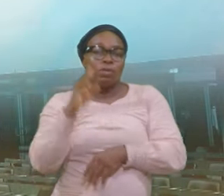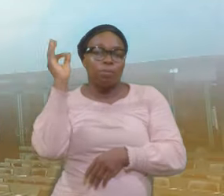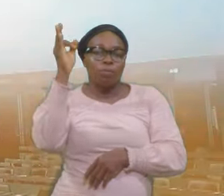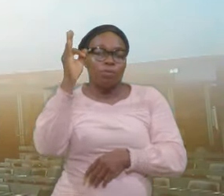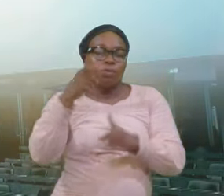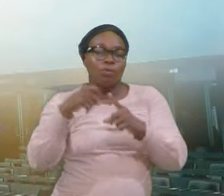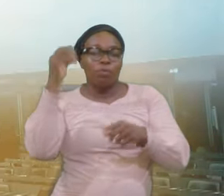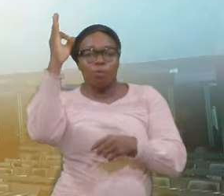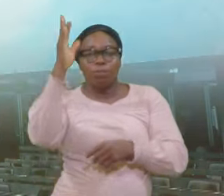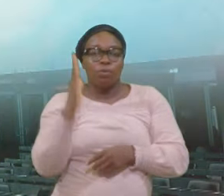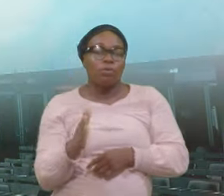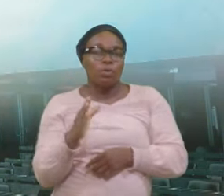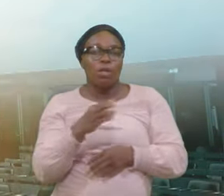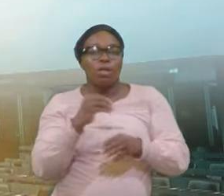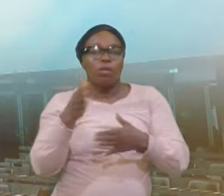To Stand Will